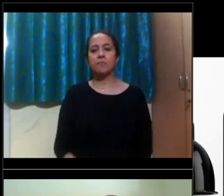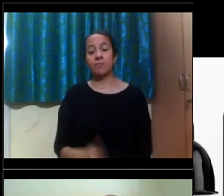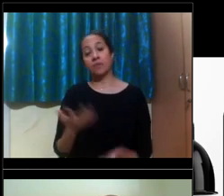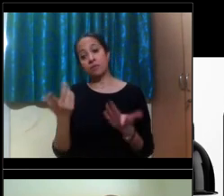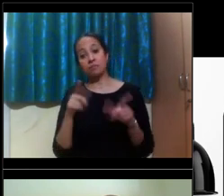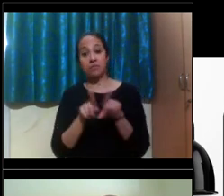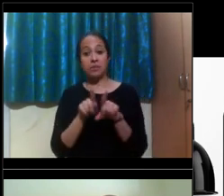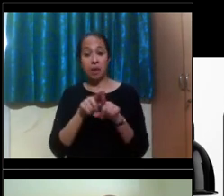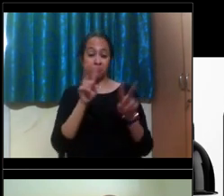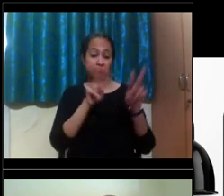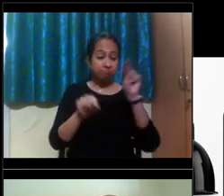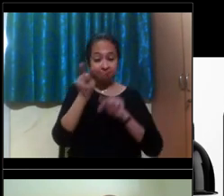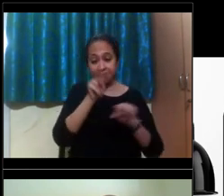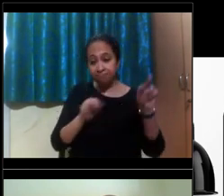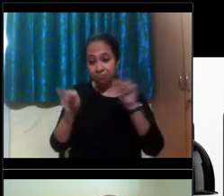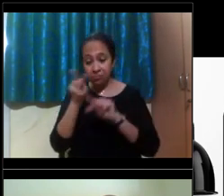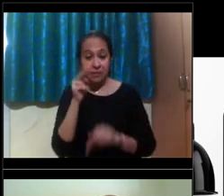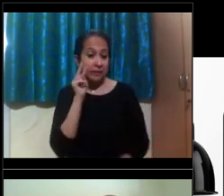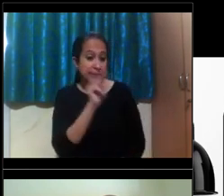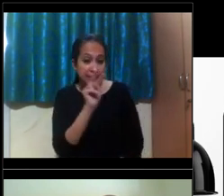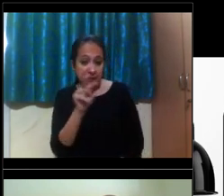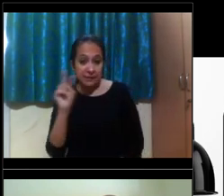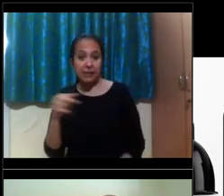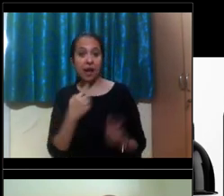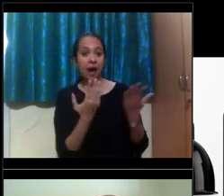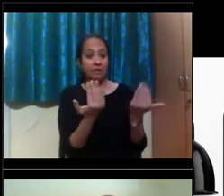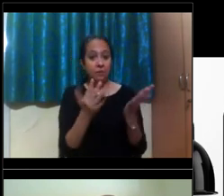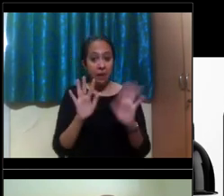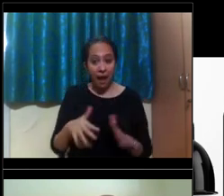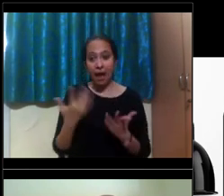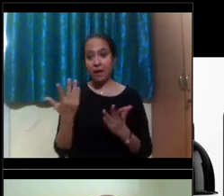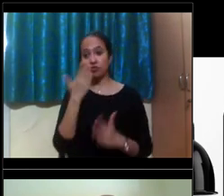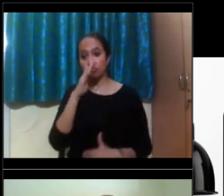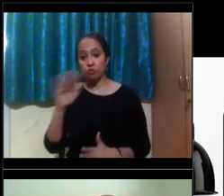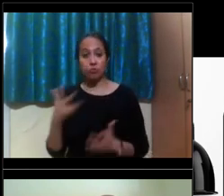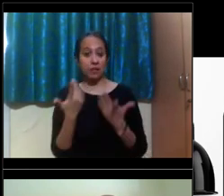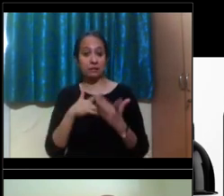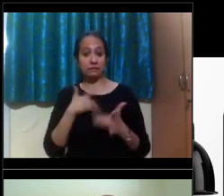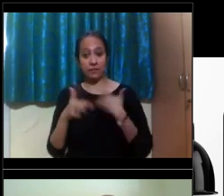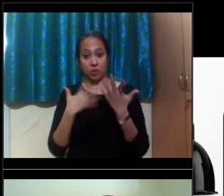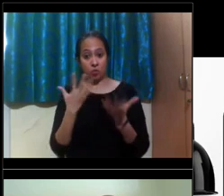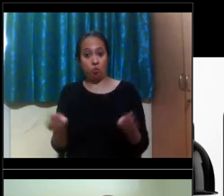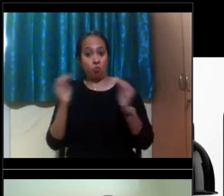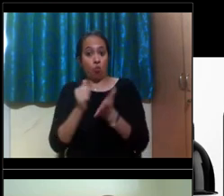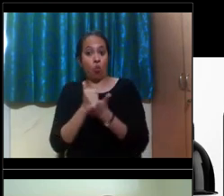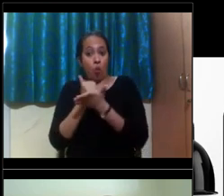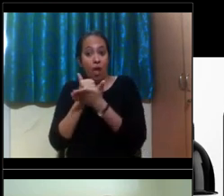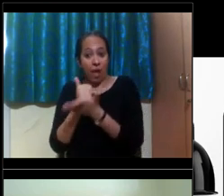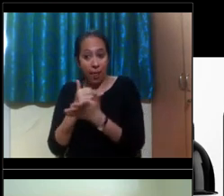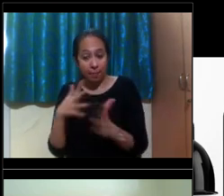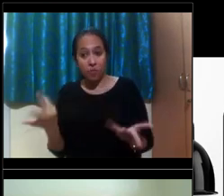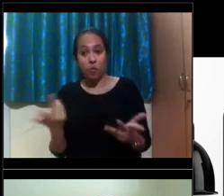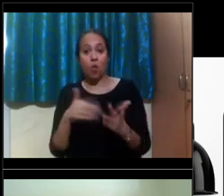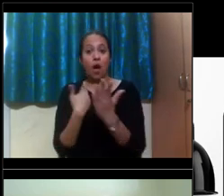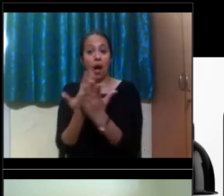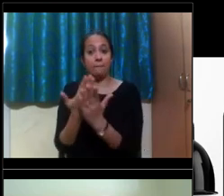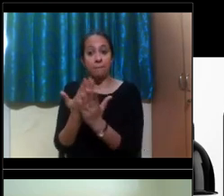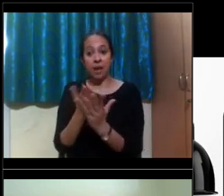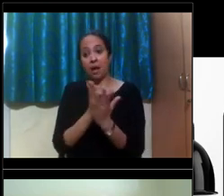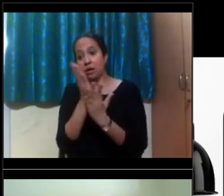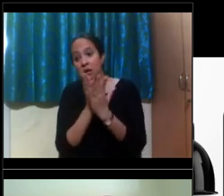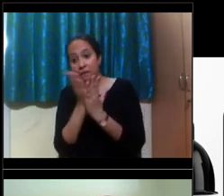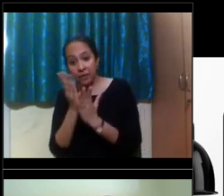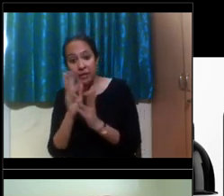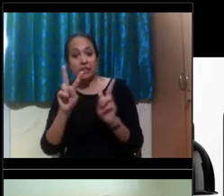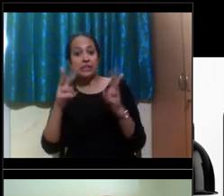navigating those resources, but we've seen, um, students who might need a reader during the exams or an alternative format